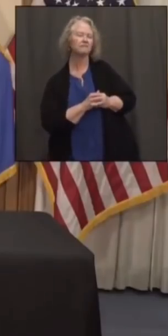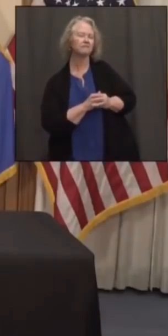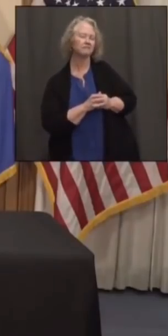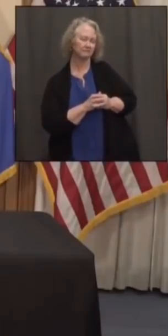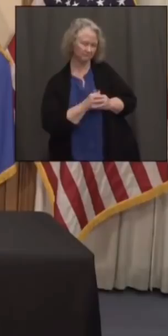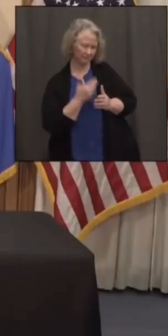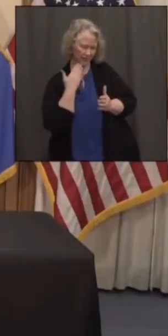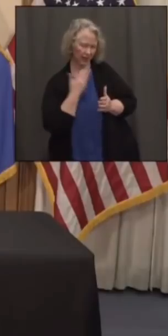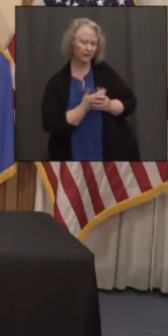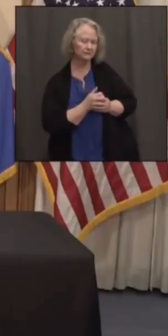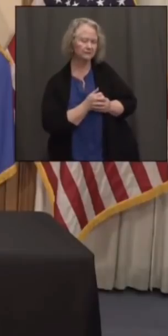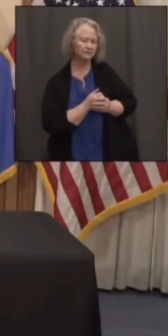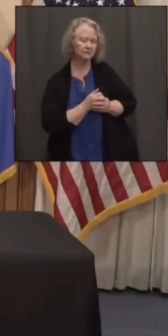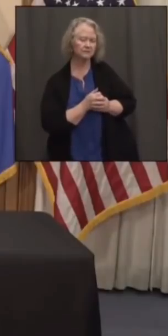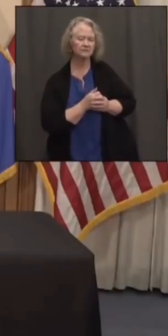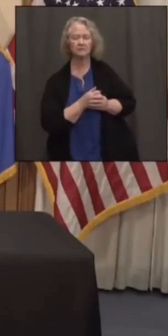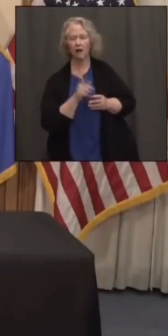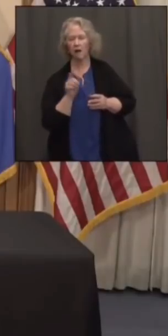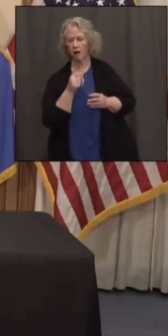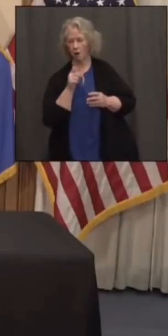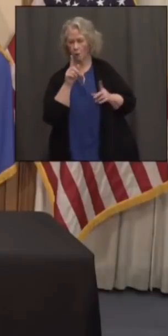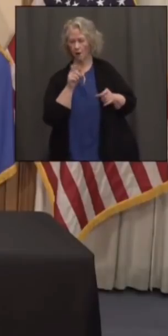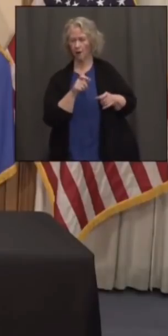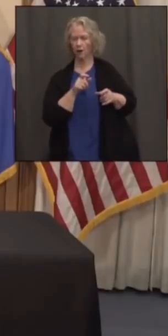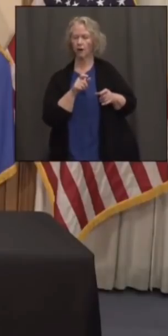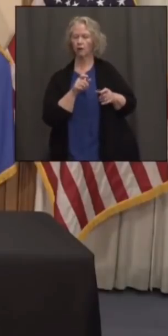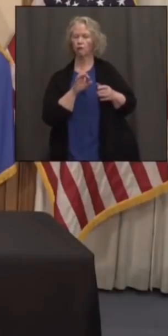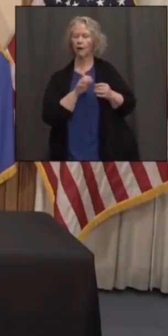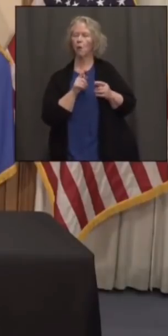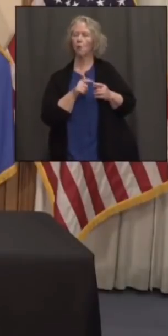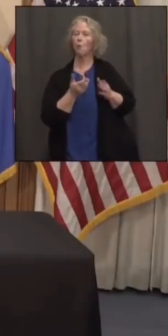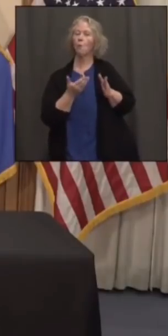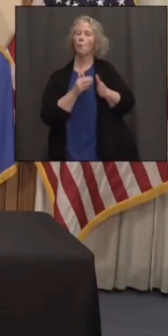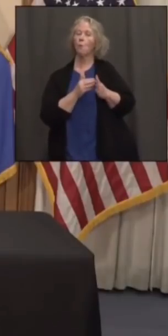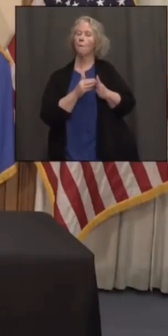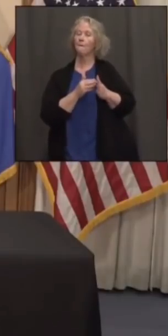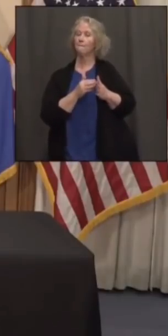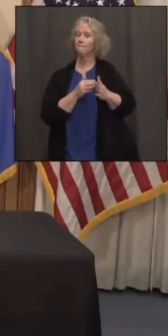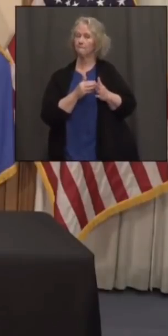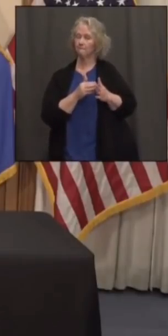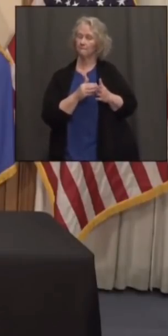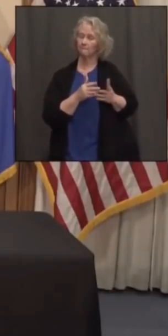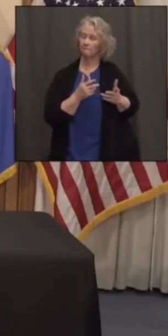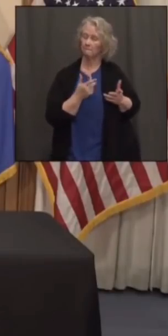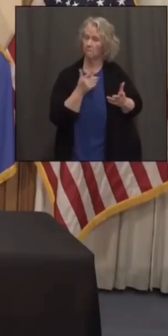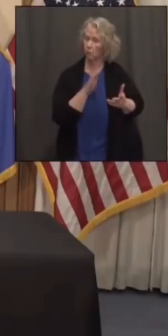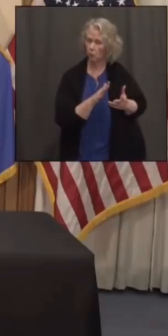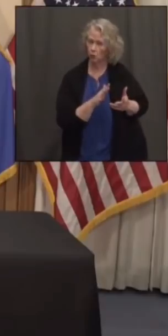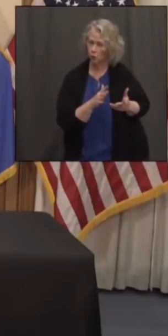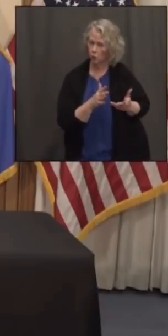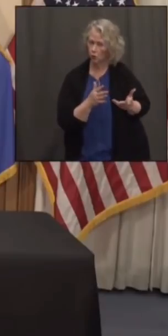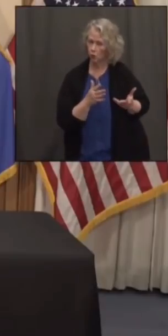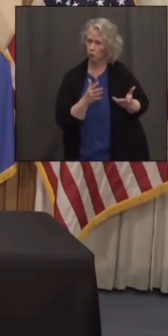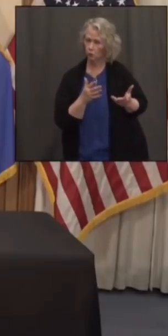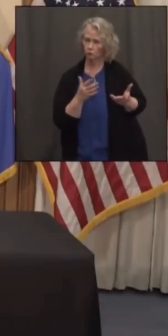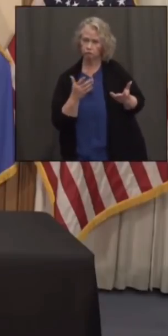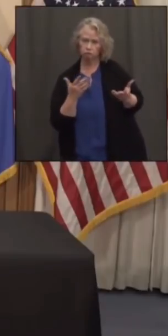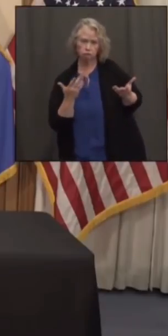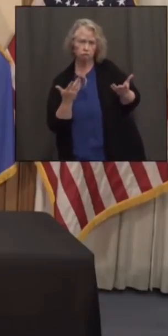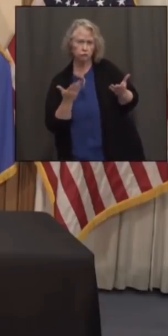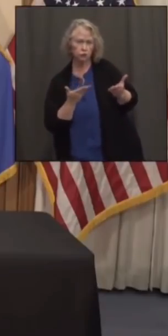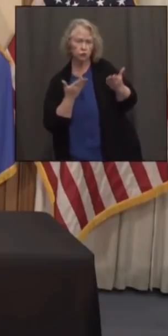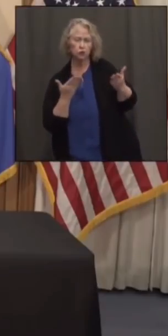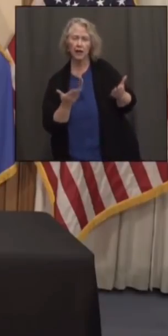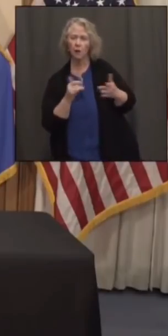Thank you. And this is another question about reopening and seeing if you have any guidance from the state. With